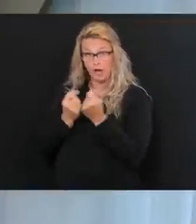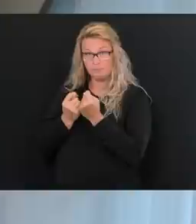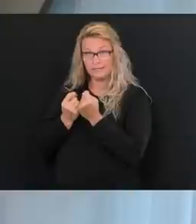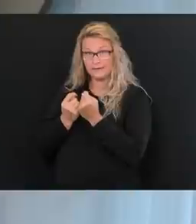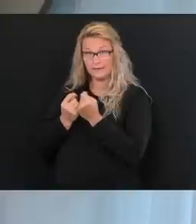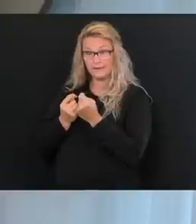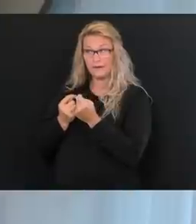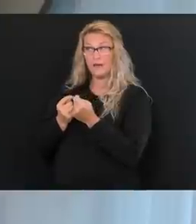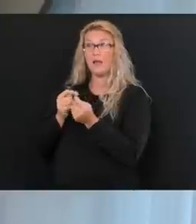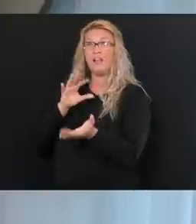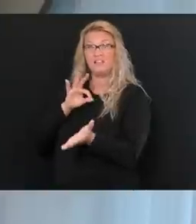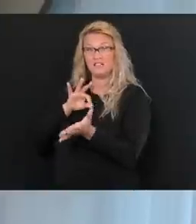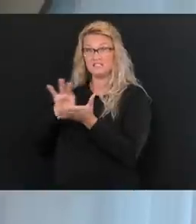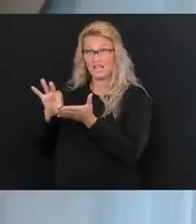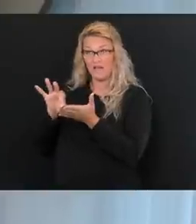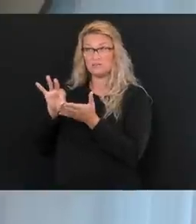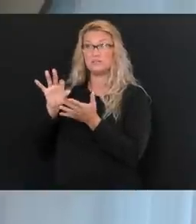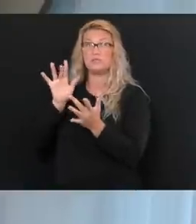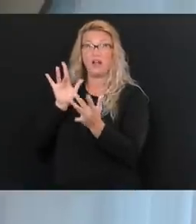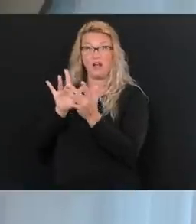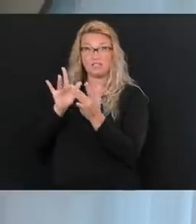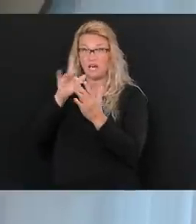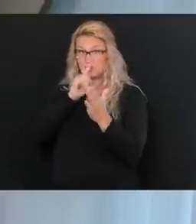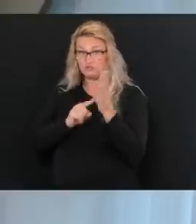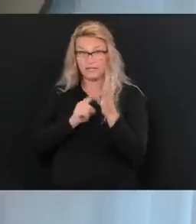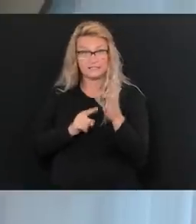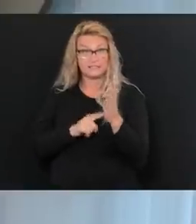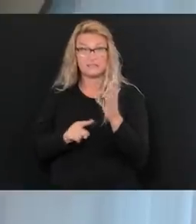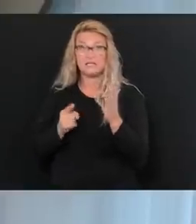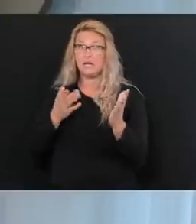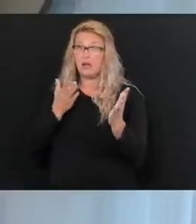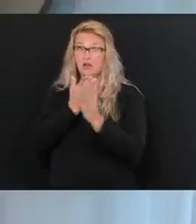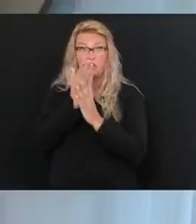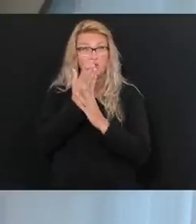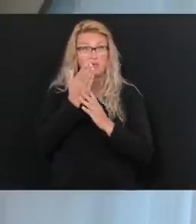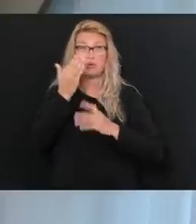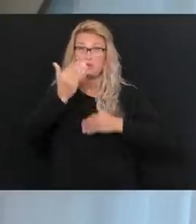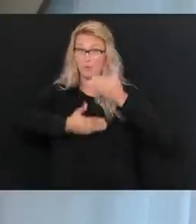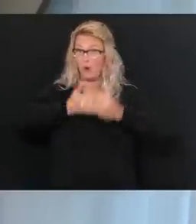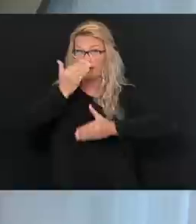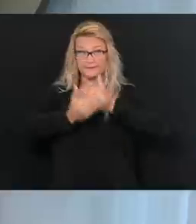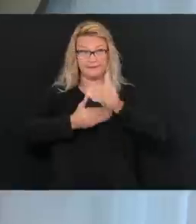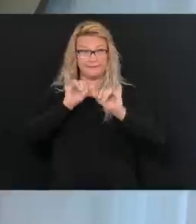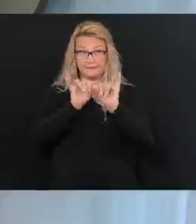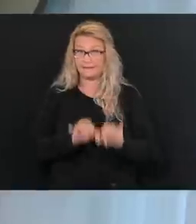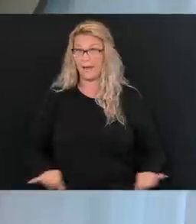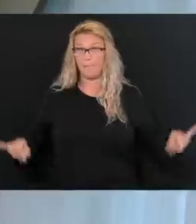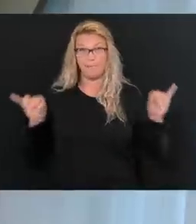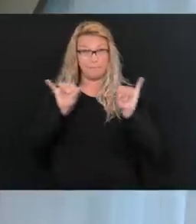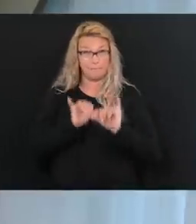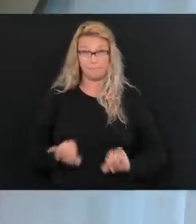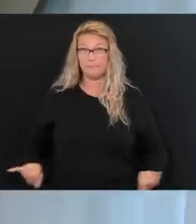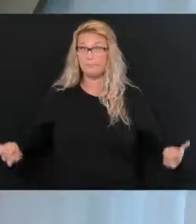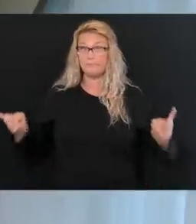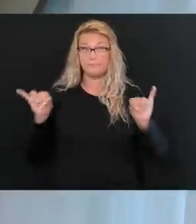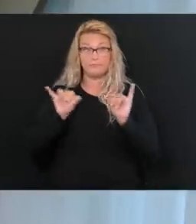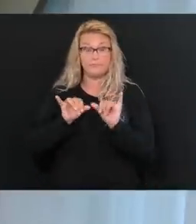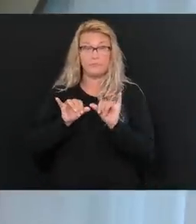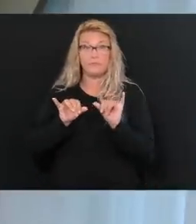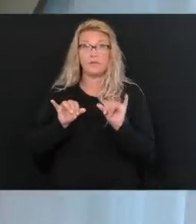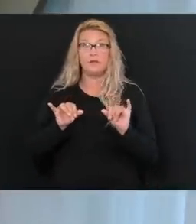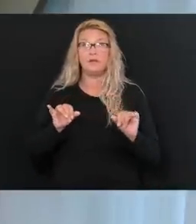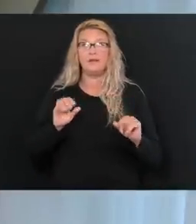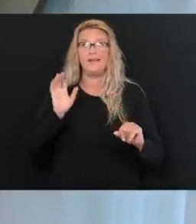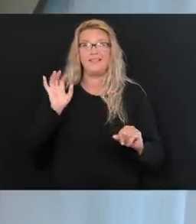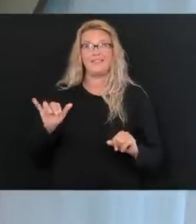They then do contact tracing and it will still go through those regular contact tracing modes. As we mentioned earlier, it's defined